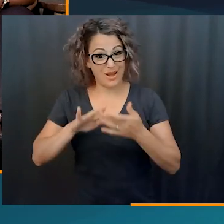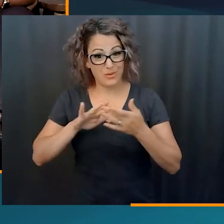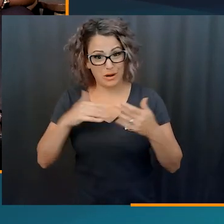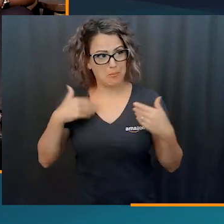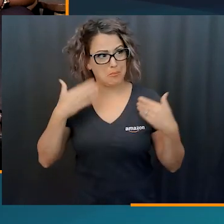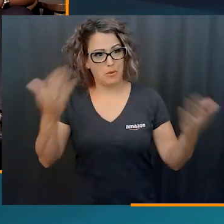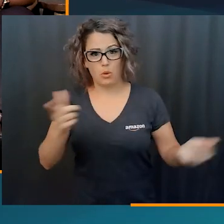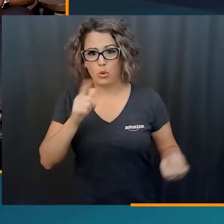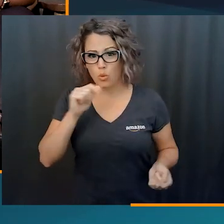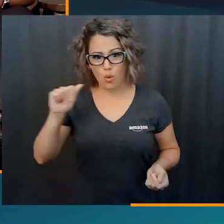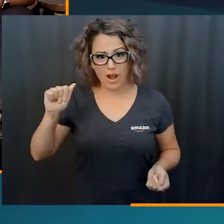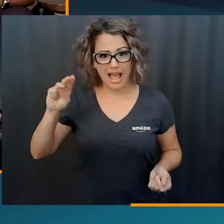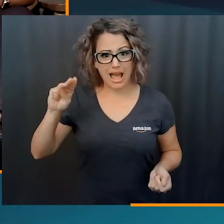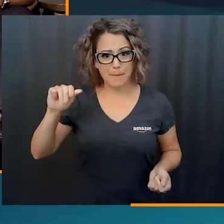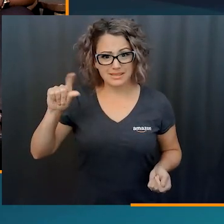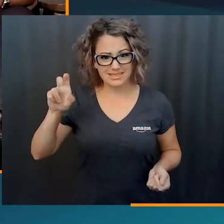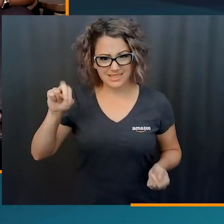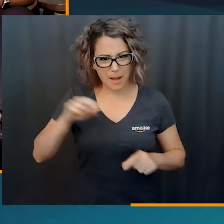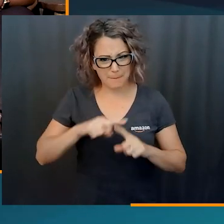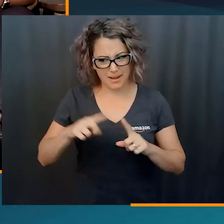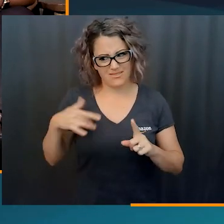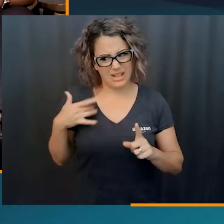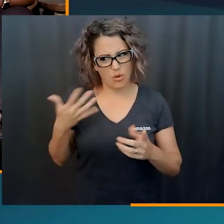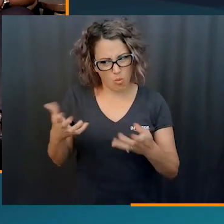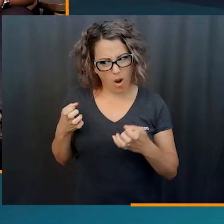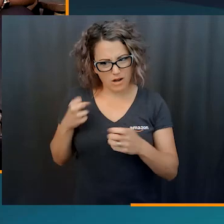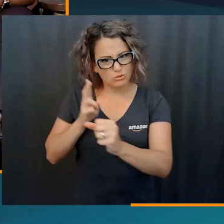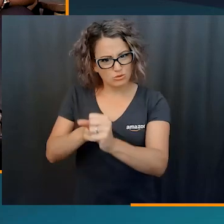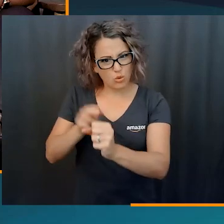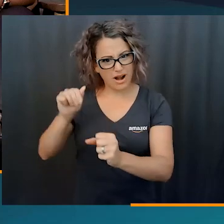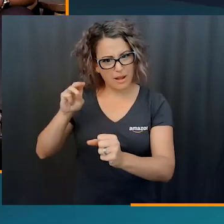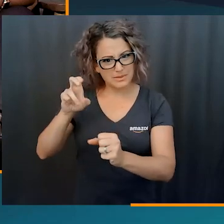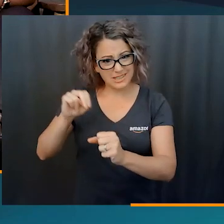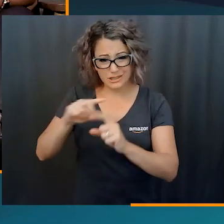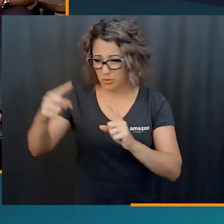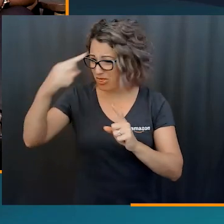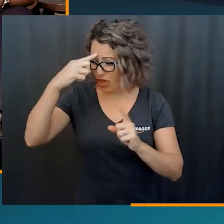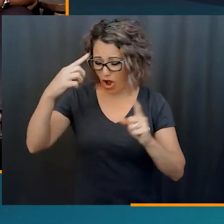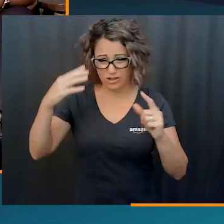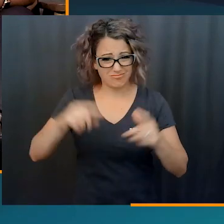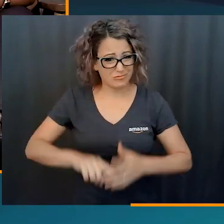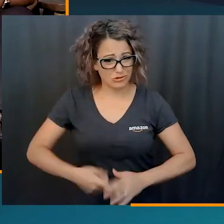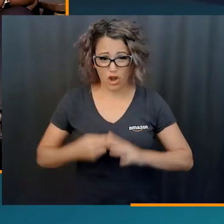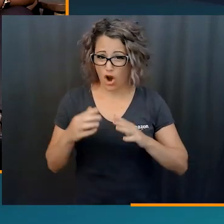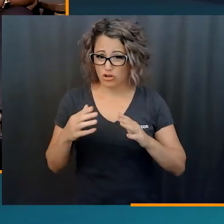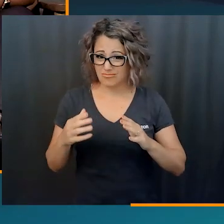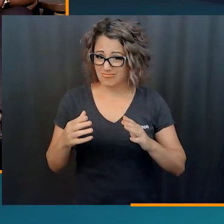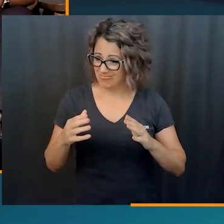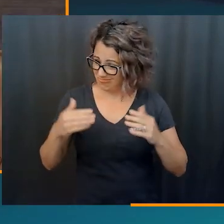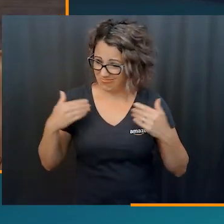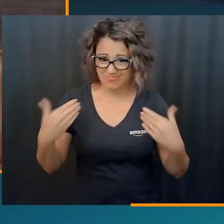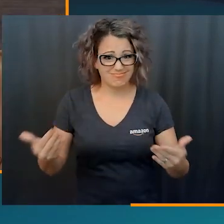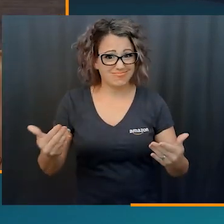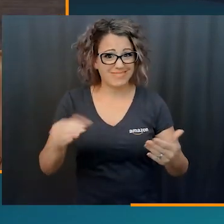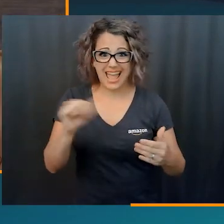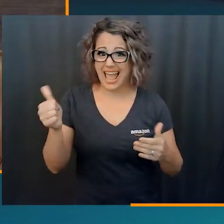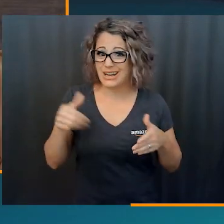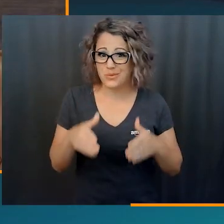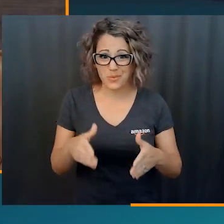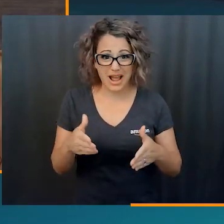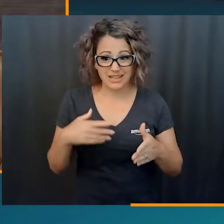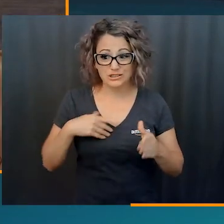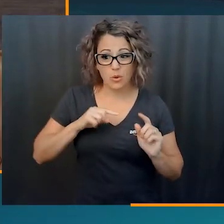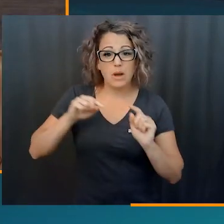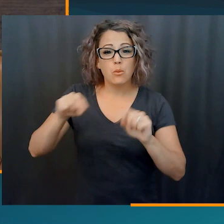unfortunately, in my network, I didn't know anyone on Amazon. So I figured the best way to meet people was to join any which way I